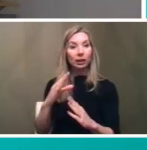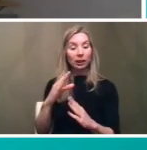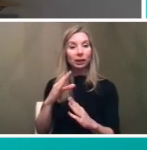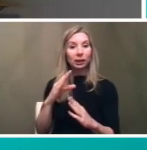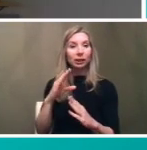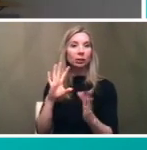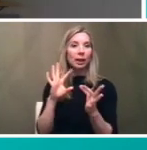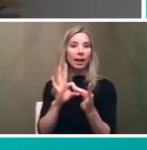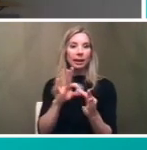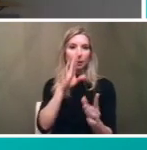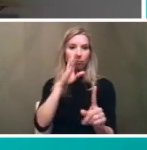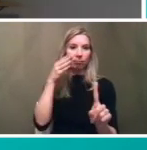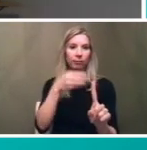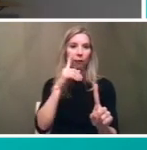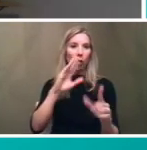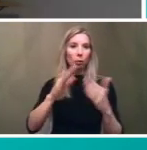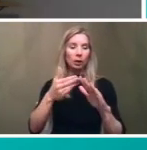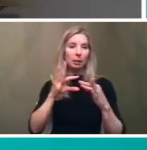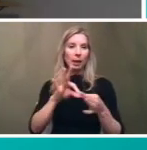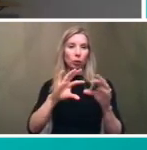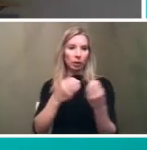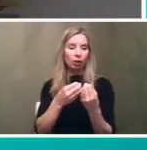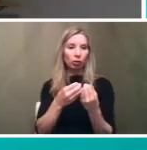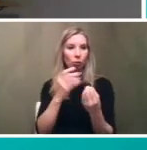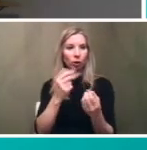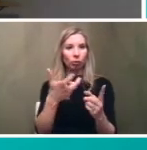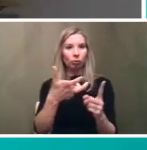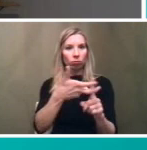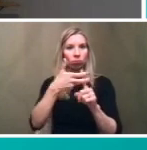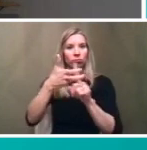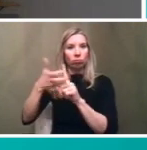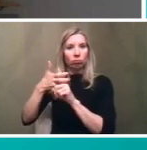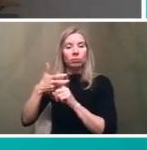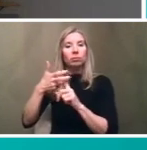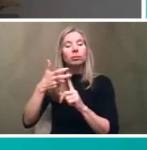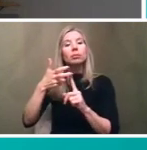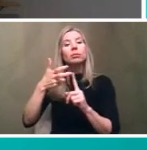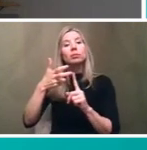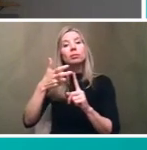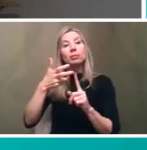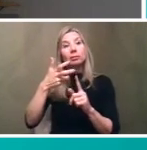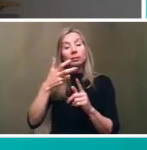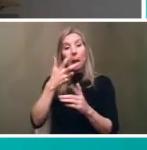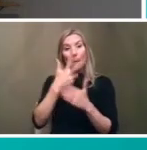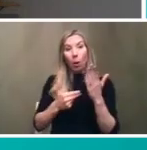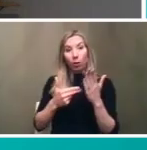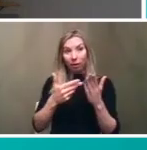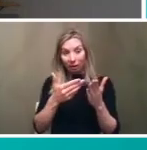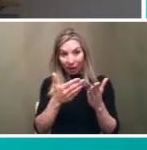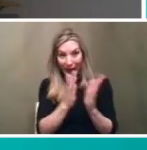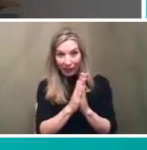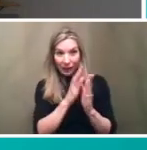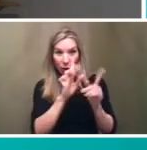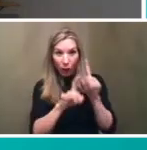organizations and we're hoping to really engage them as key partners in both crafting the message but then also delivering that message so